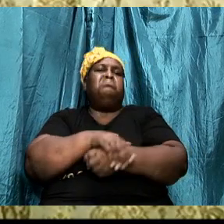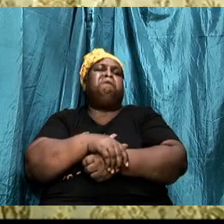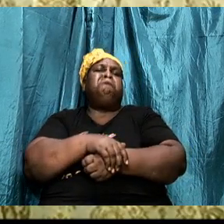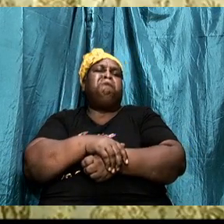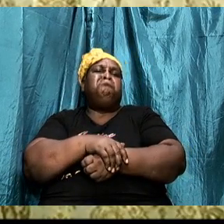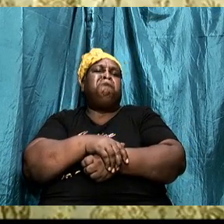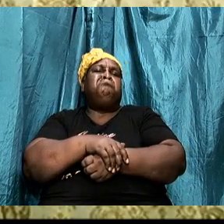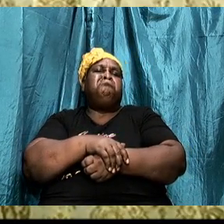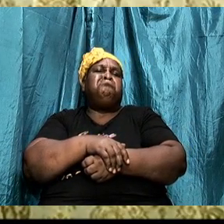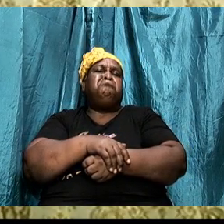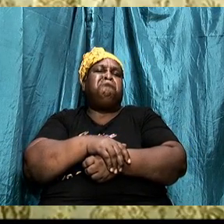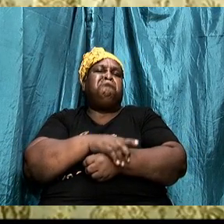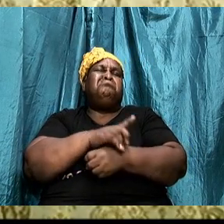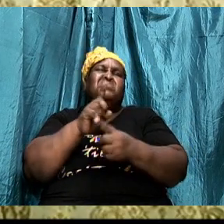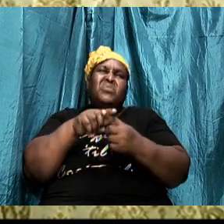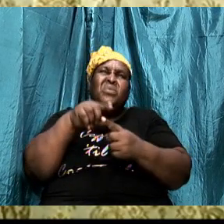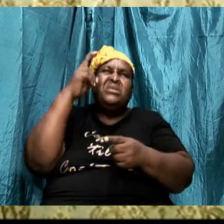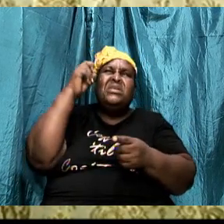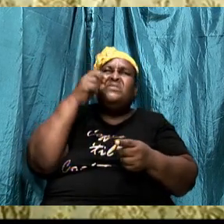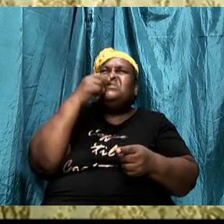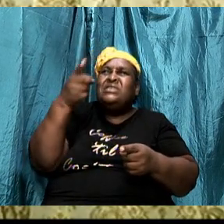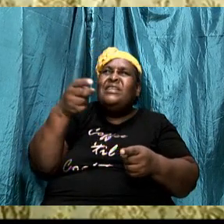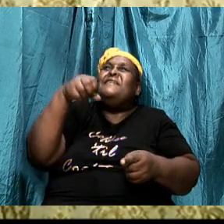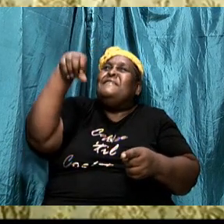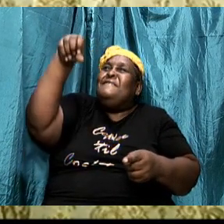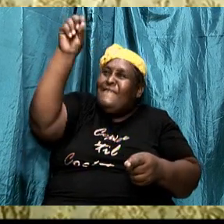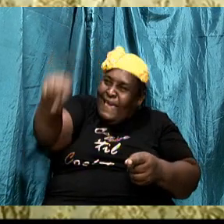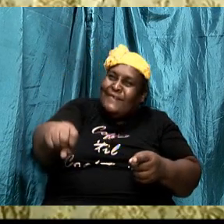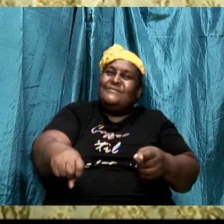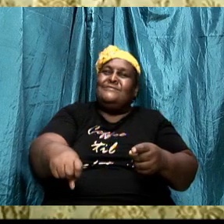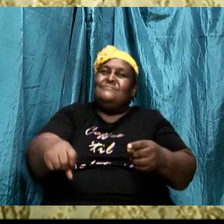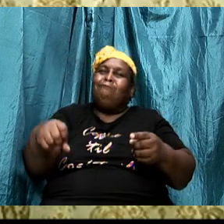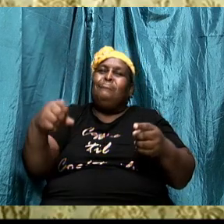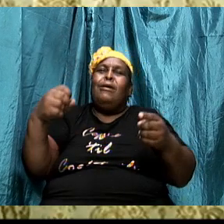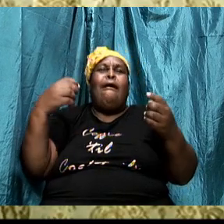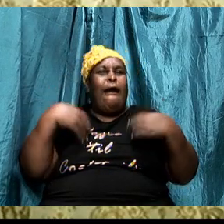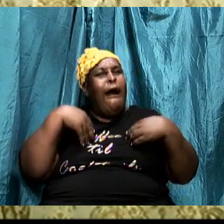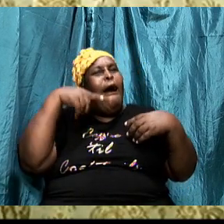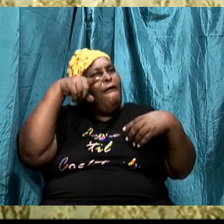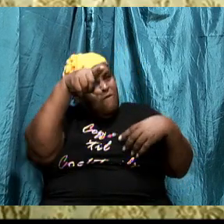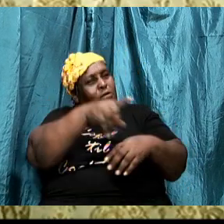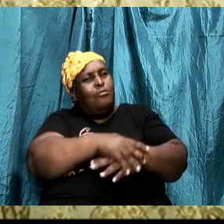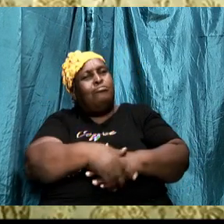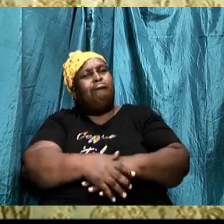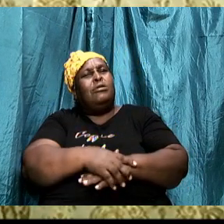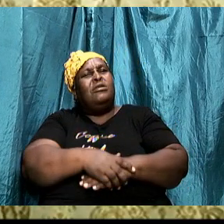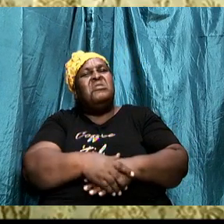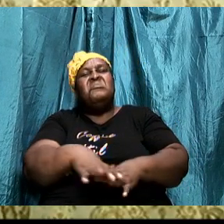Jesus Christ was just ready to go snatch the keys of death, hell, and the grave.